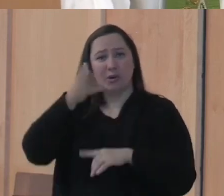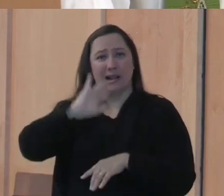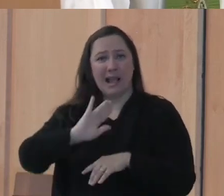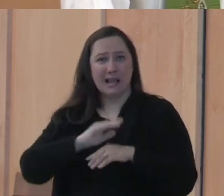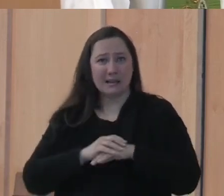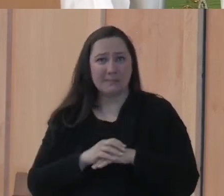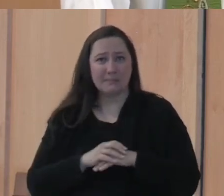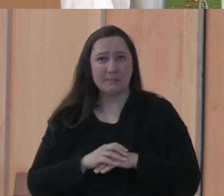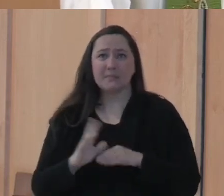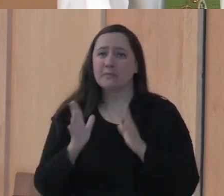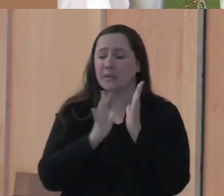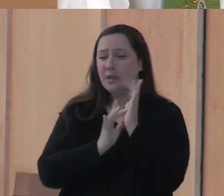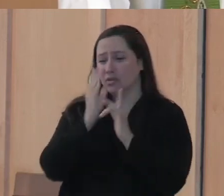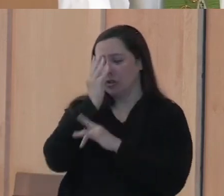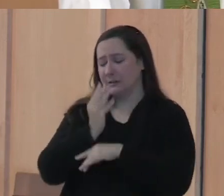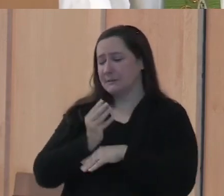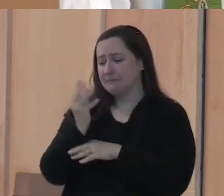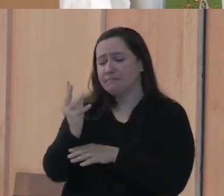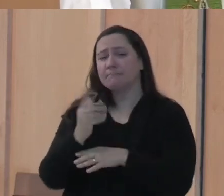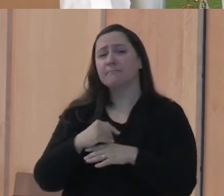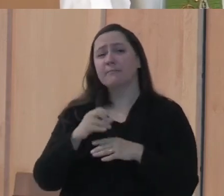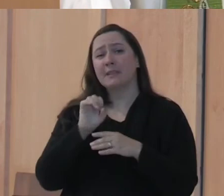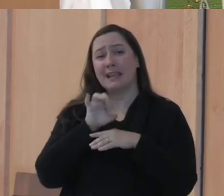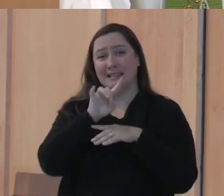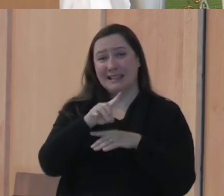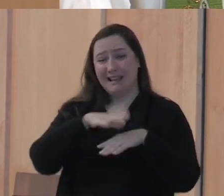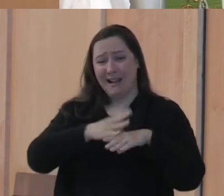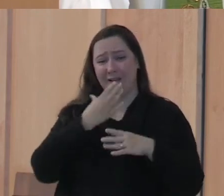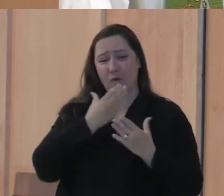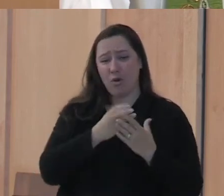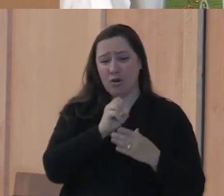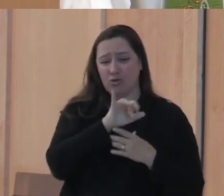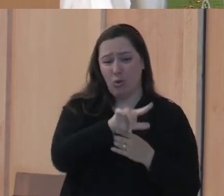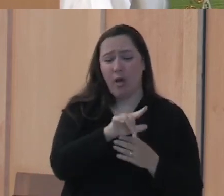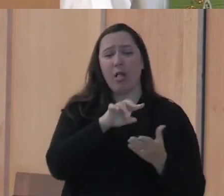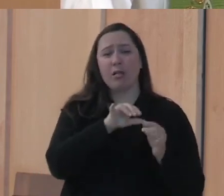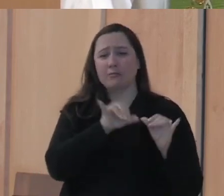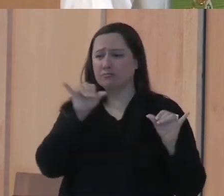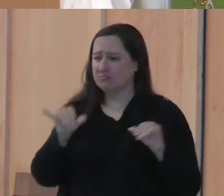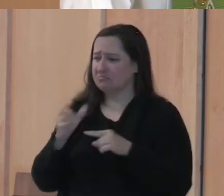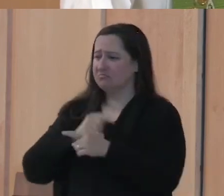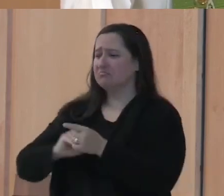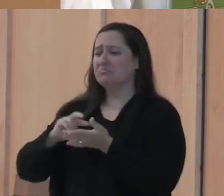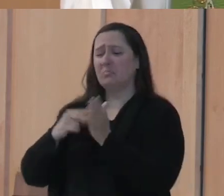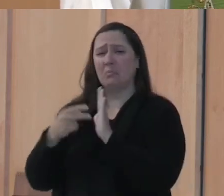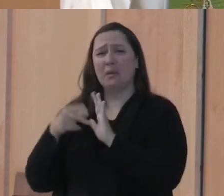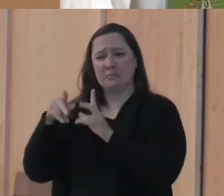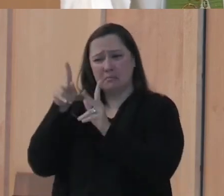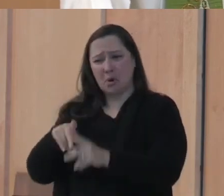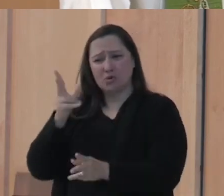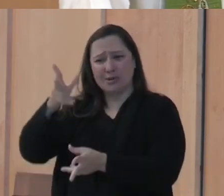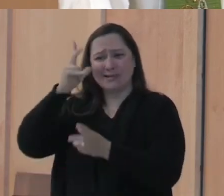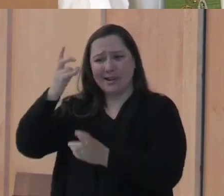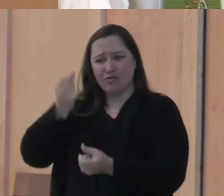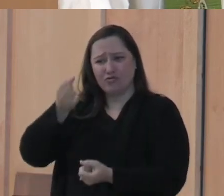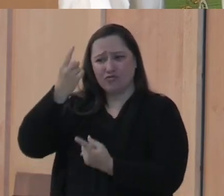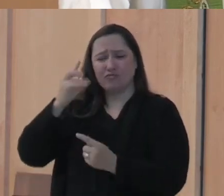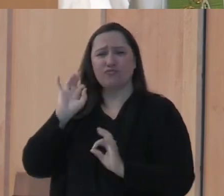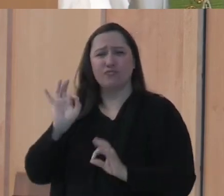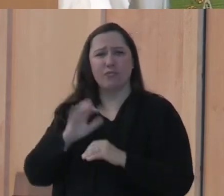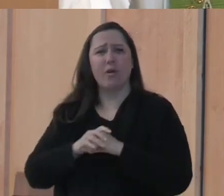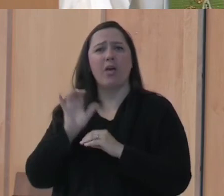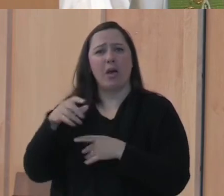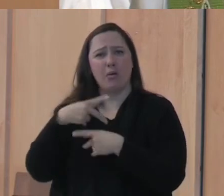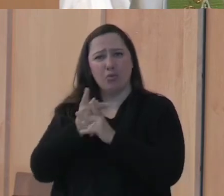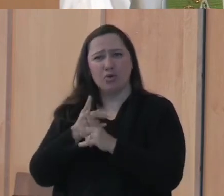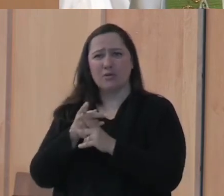Jesus says, the seed falling on good soil refers to someone who hears the word and understands it. This is the one who produces a